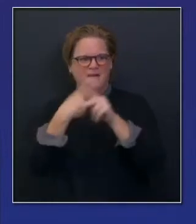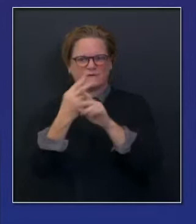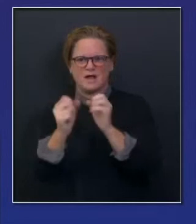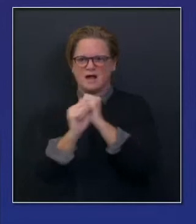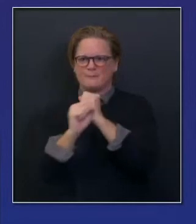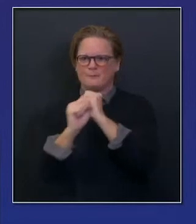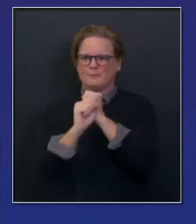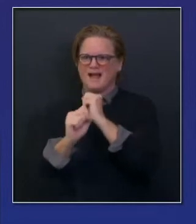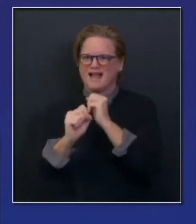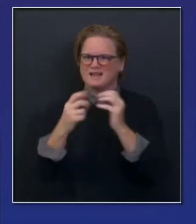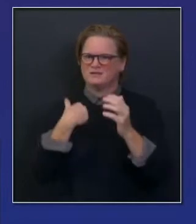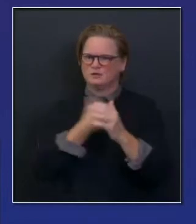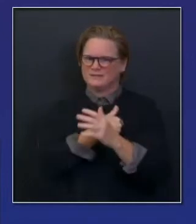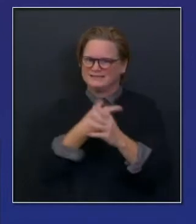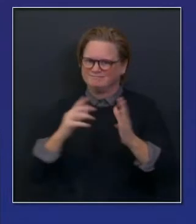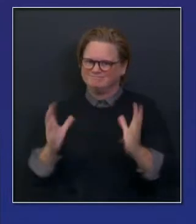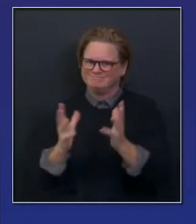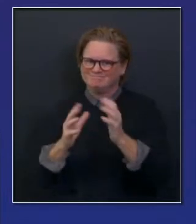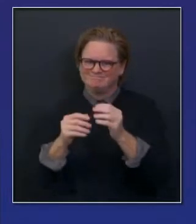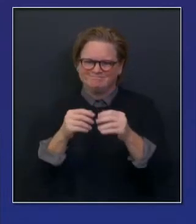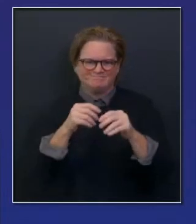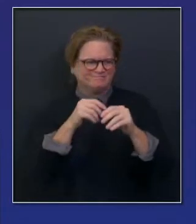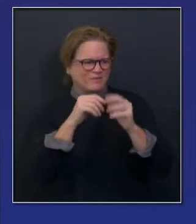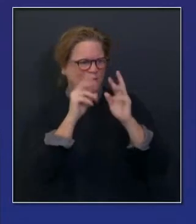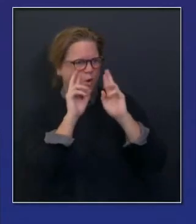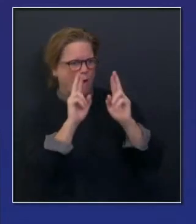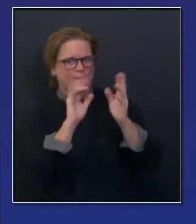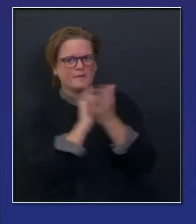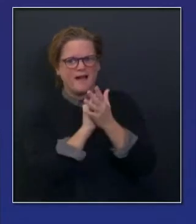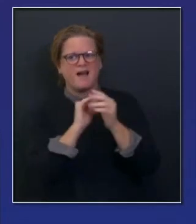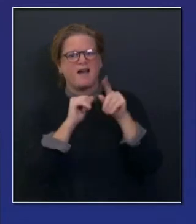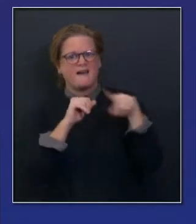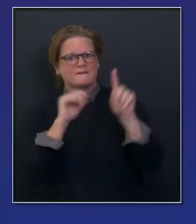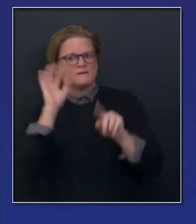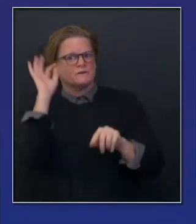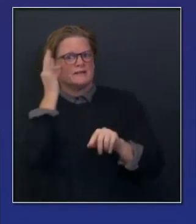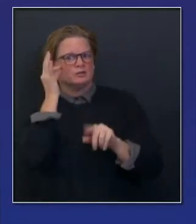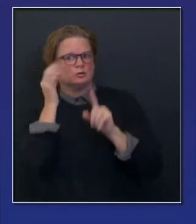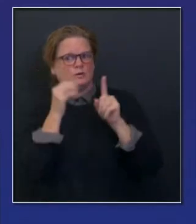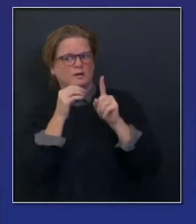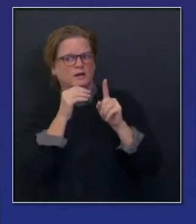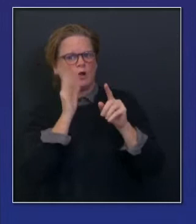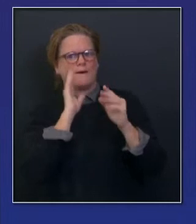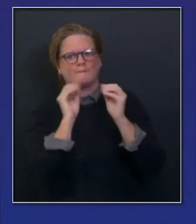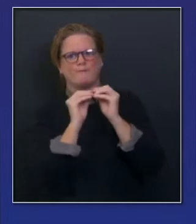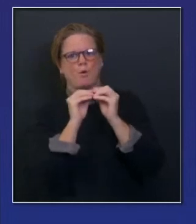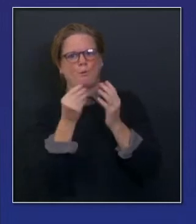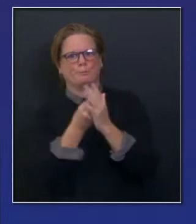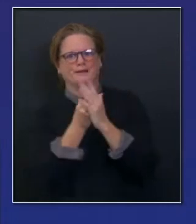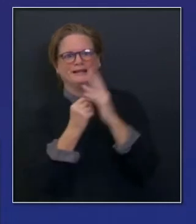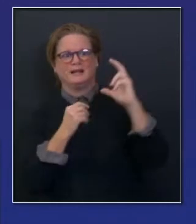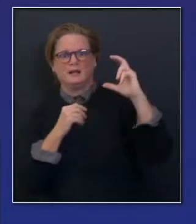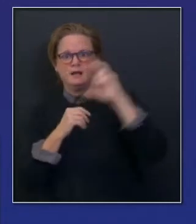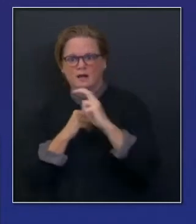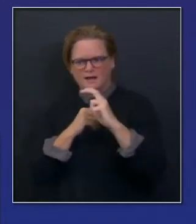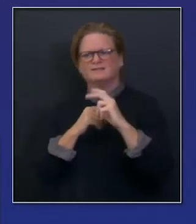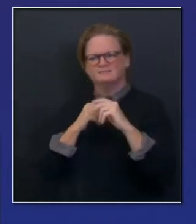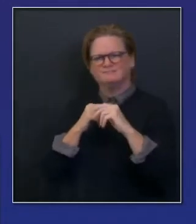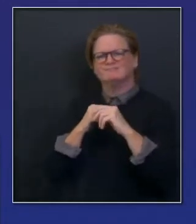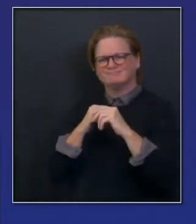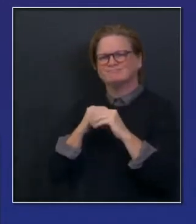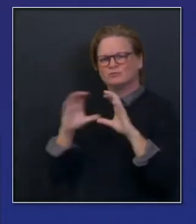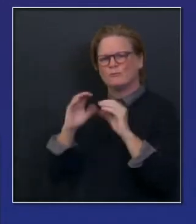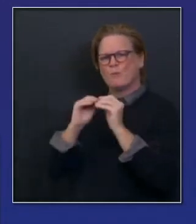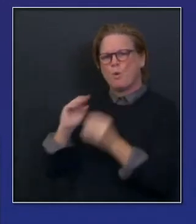come too soon, and we're very hopeful. The last 48 hours seems like there's a little bit of break, possibly, with some movement